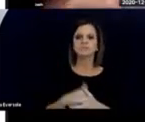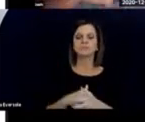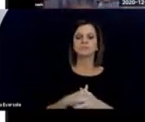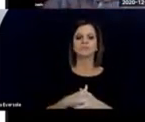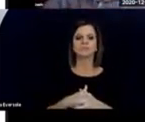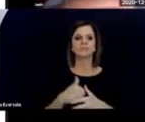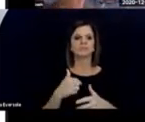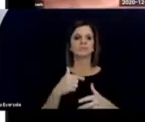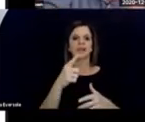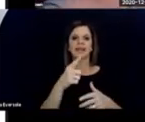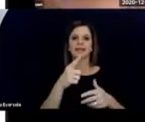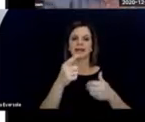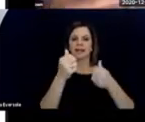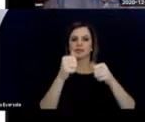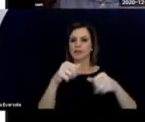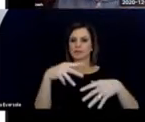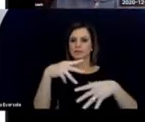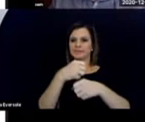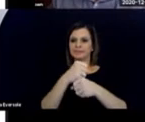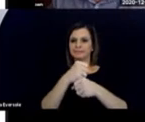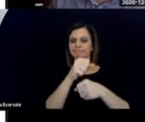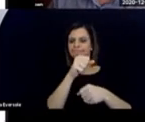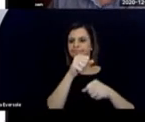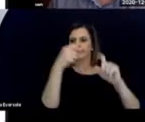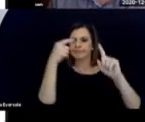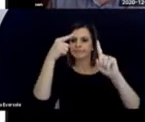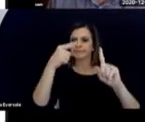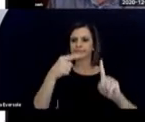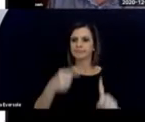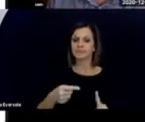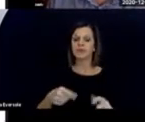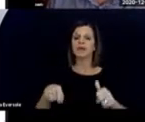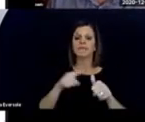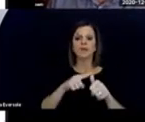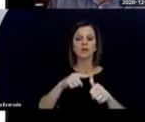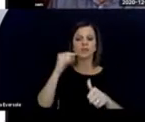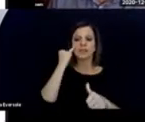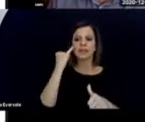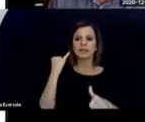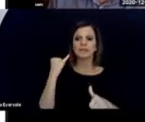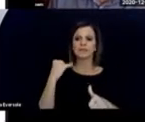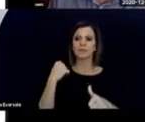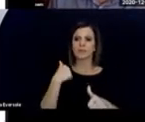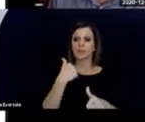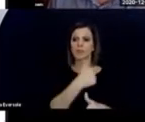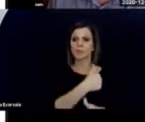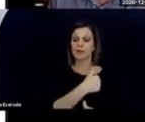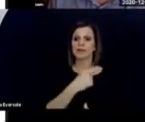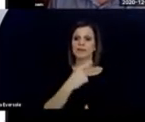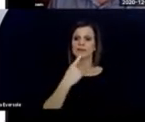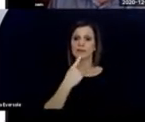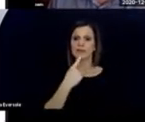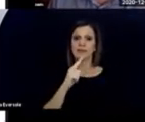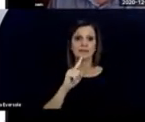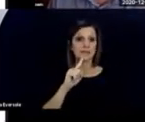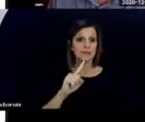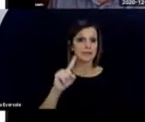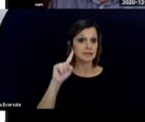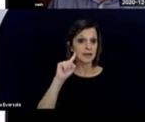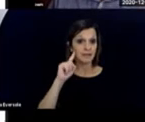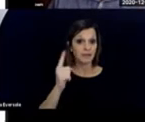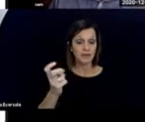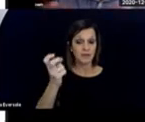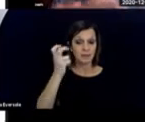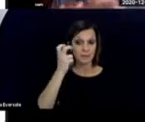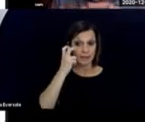justification. And I've, I've, I've made some bullet points. First of all, if we say deafblindness as a label